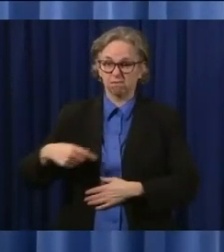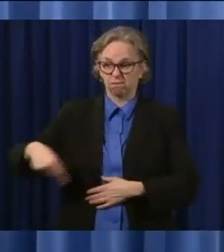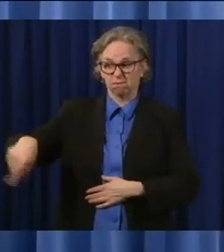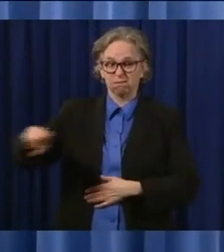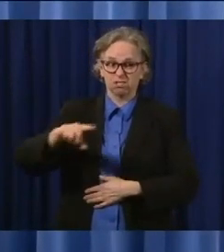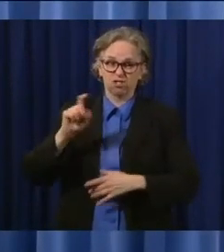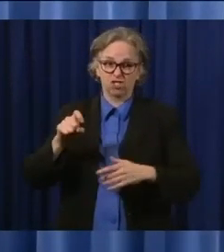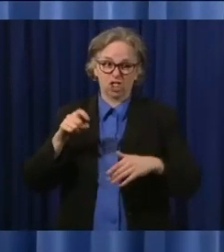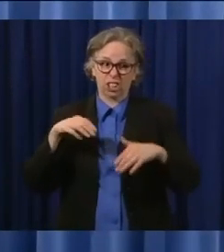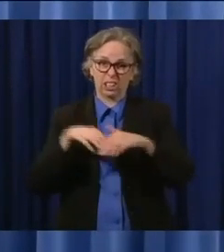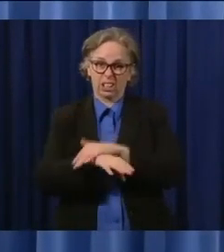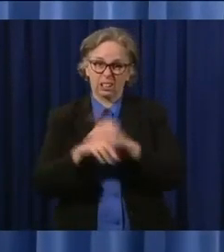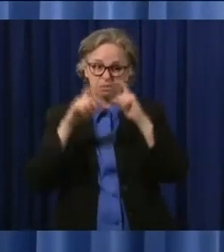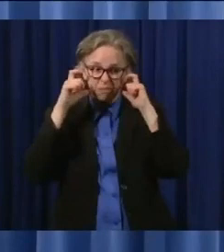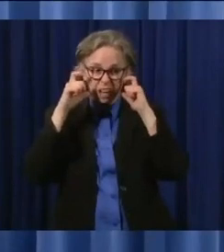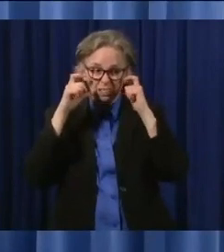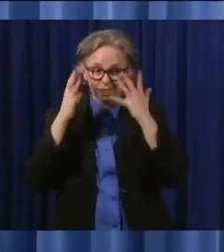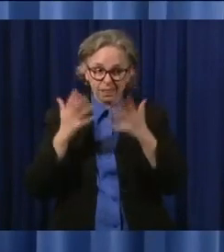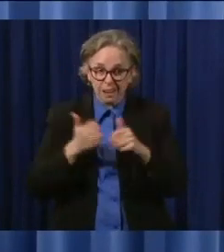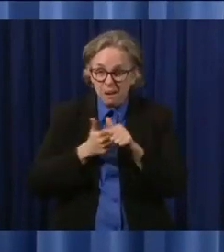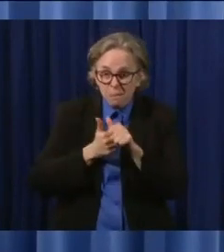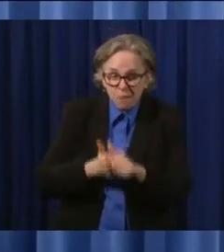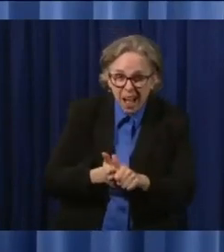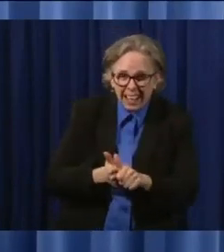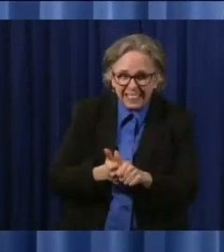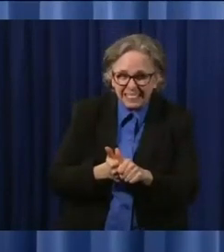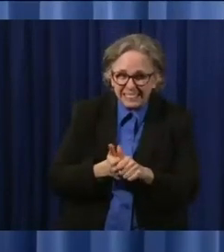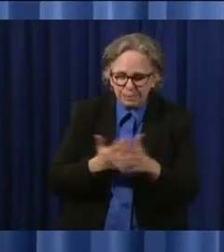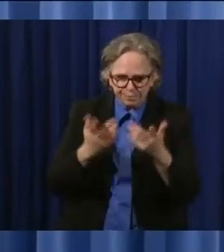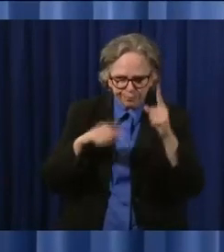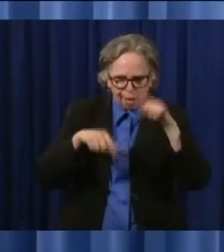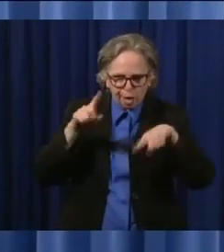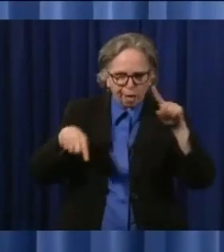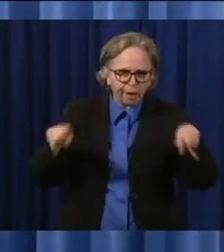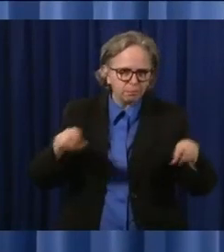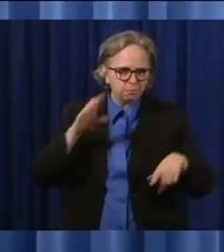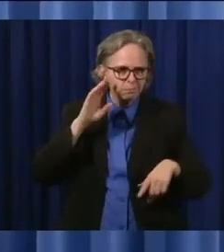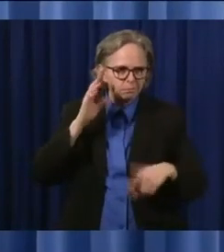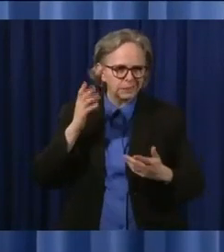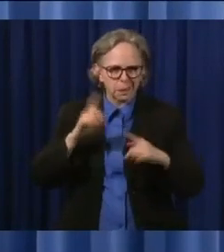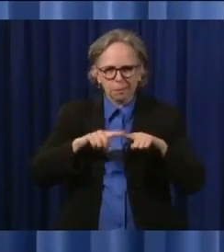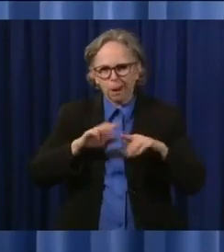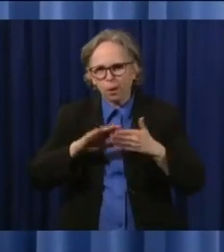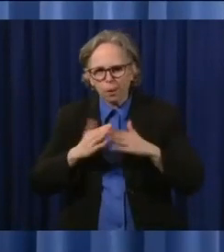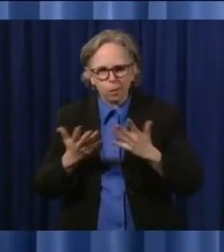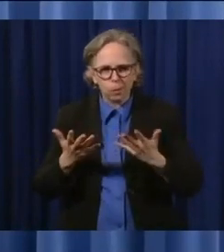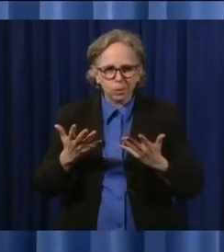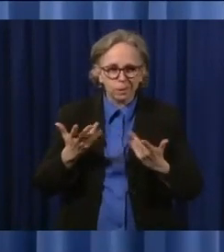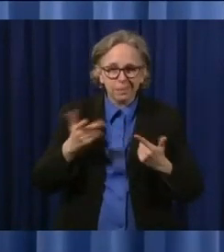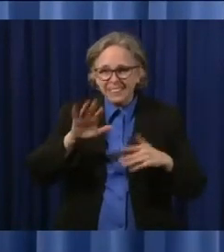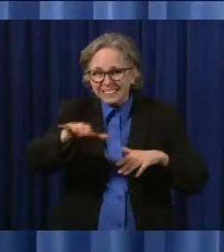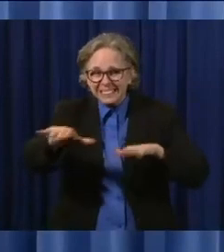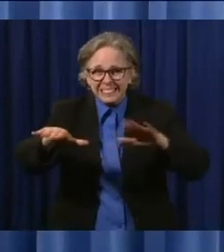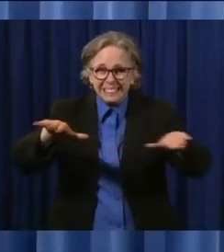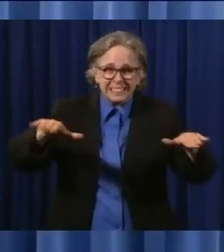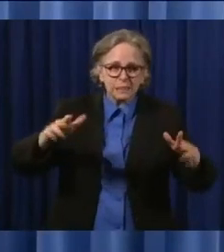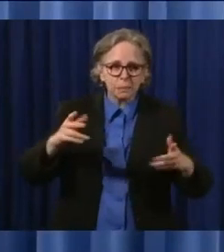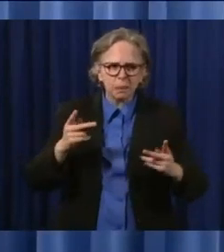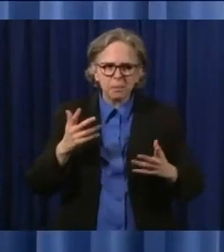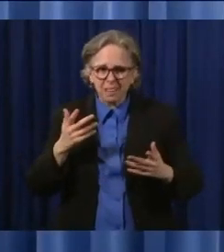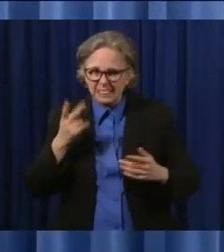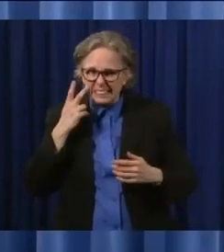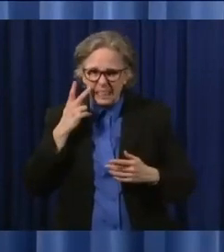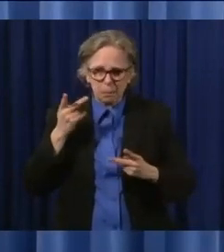varies by community. I talk to people and ask them, you know, when you're going out, how many people did you see?